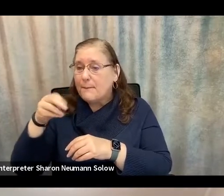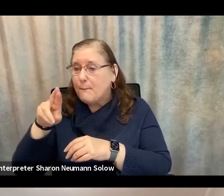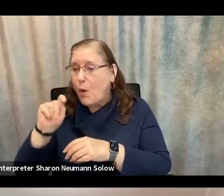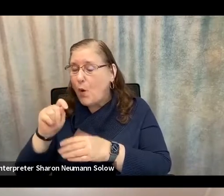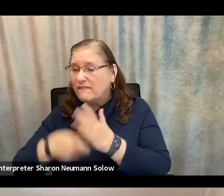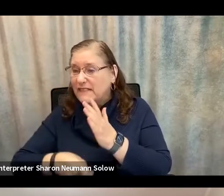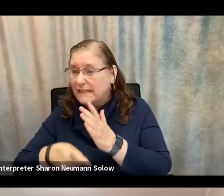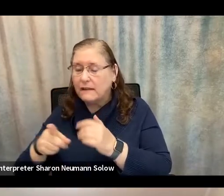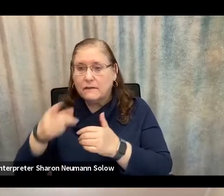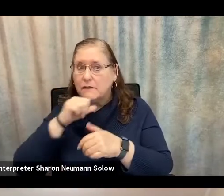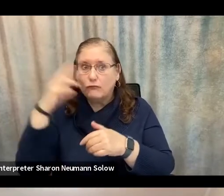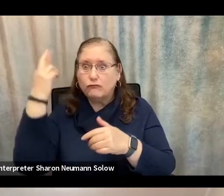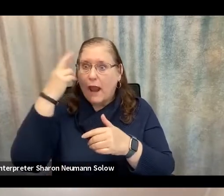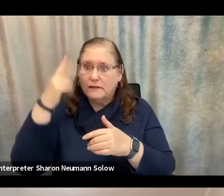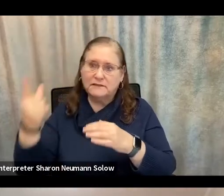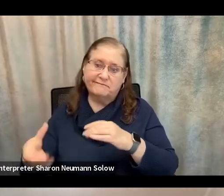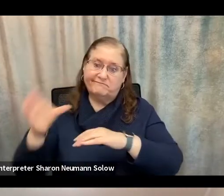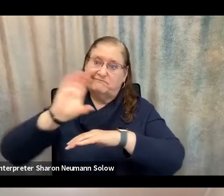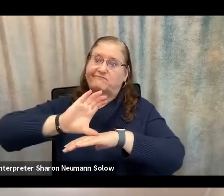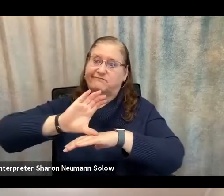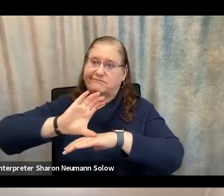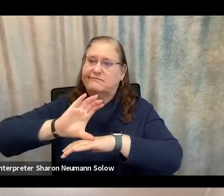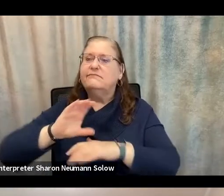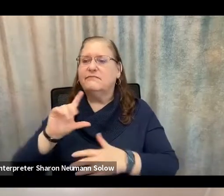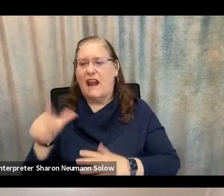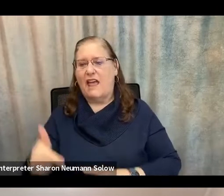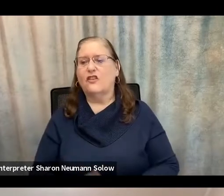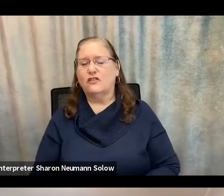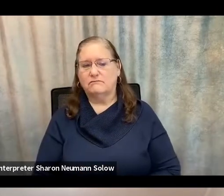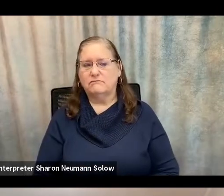that these companies may tag on later on.